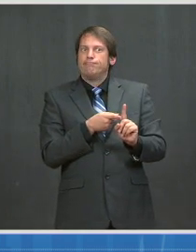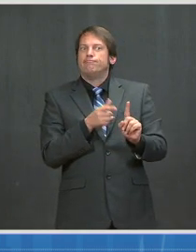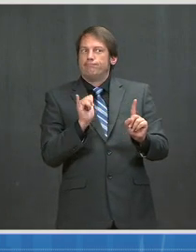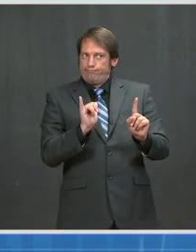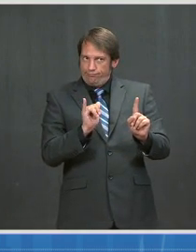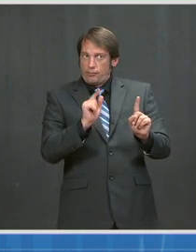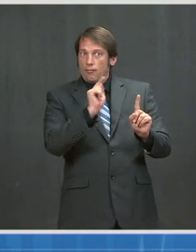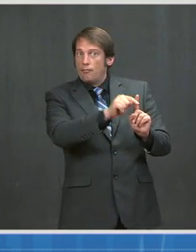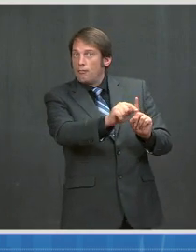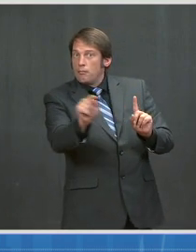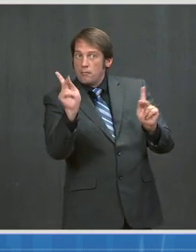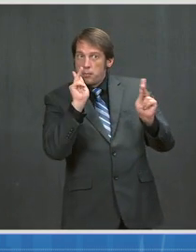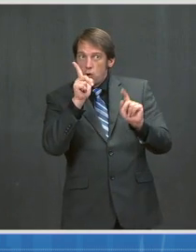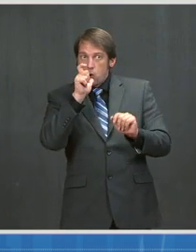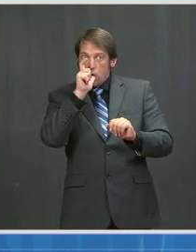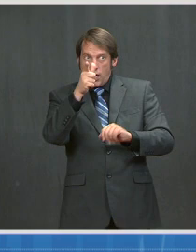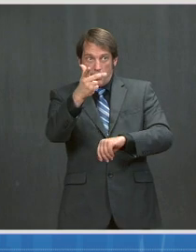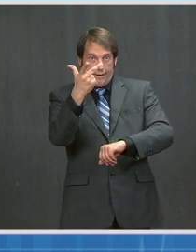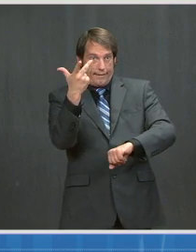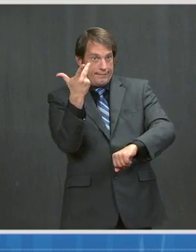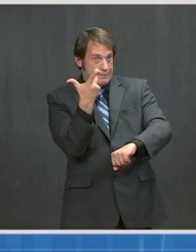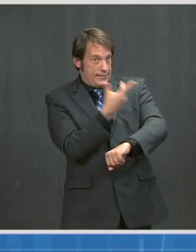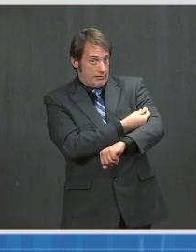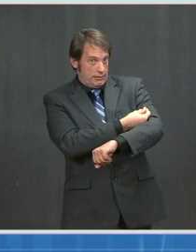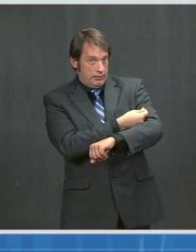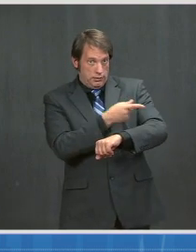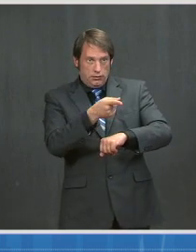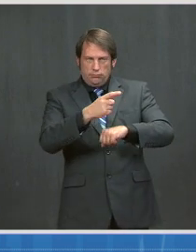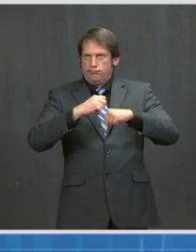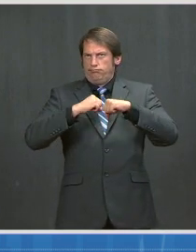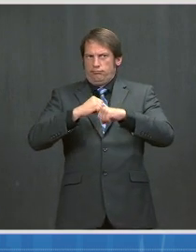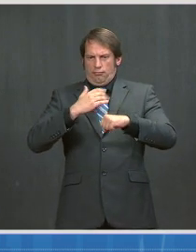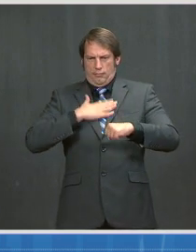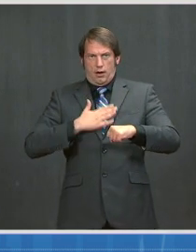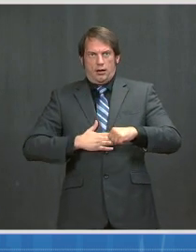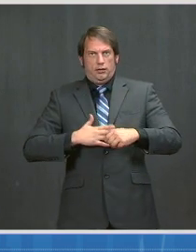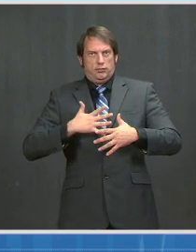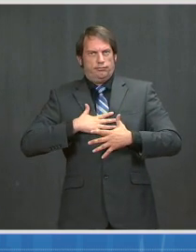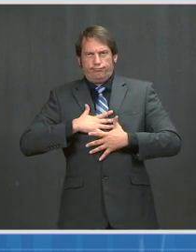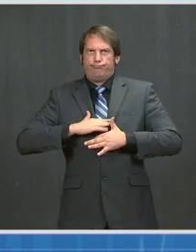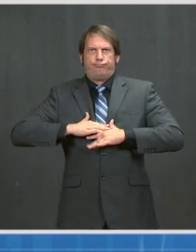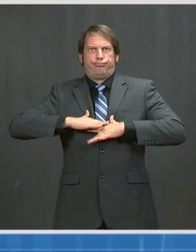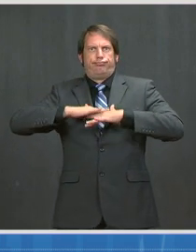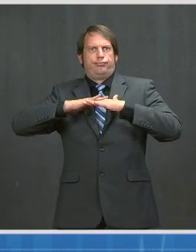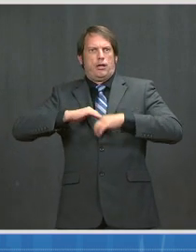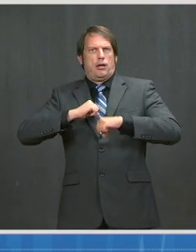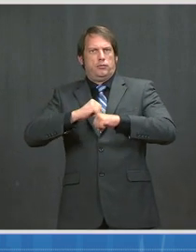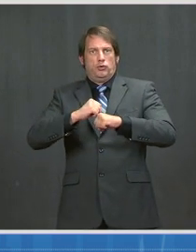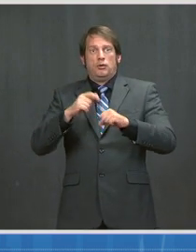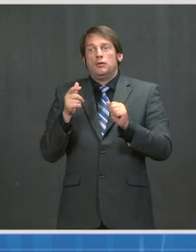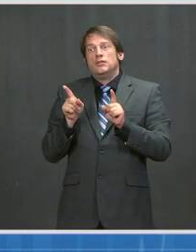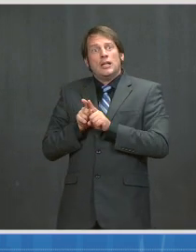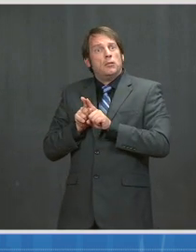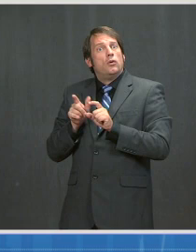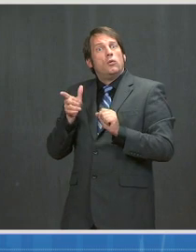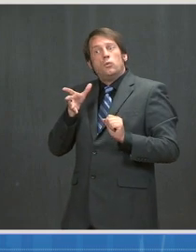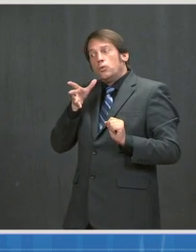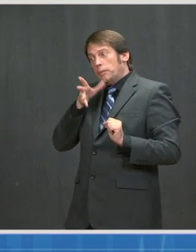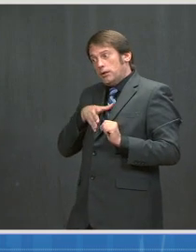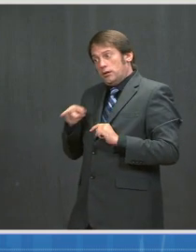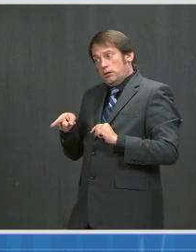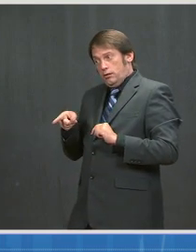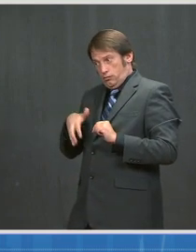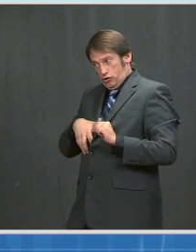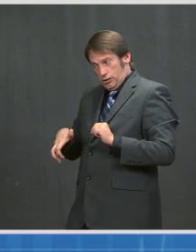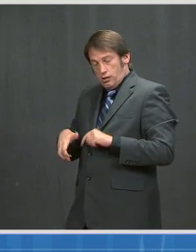robust immune responses in pregnant women similar to that in non-pregnant women. Not